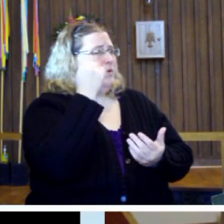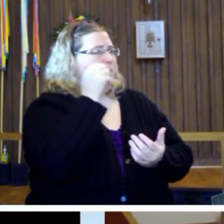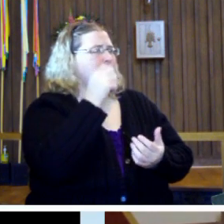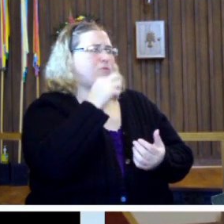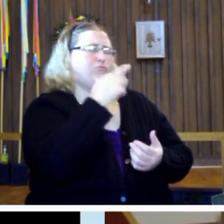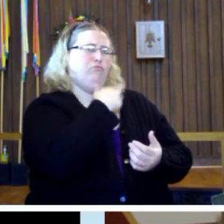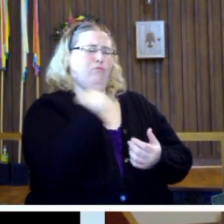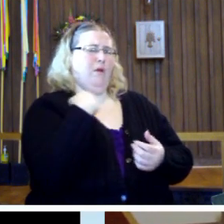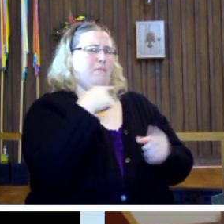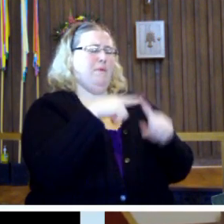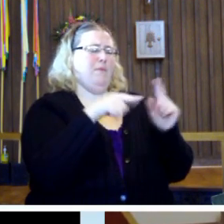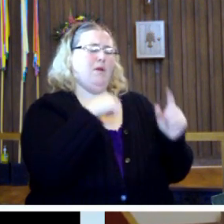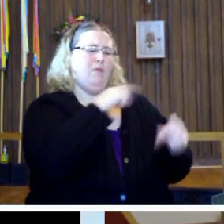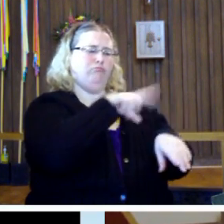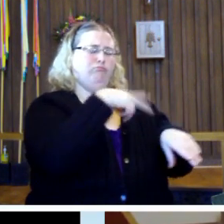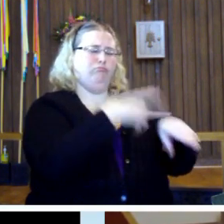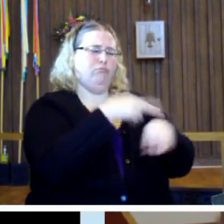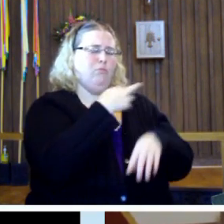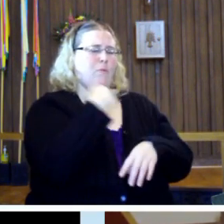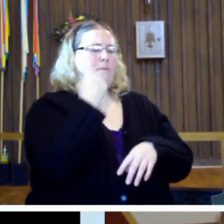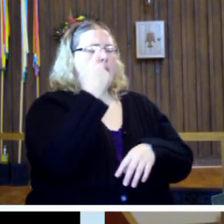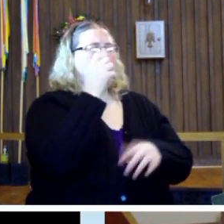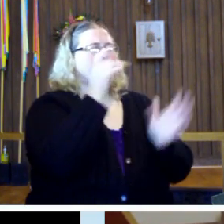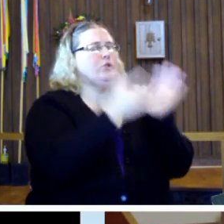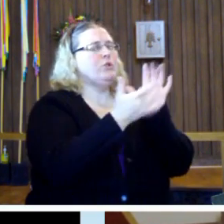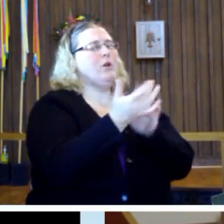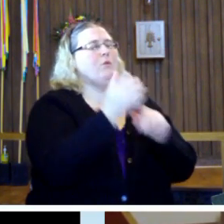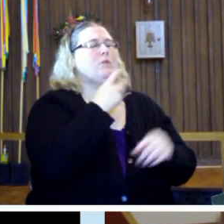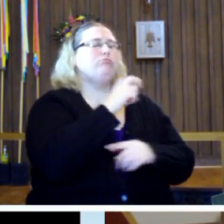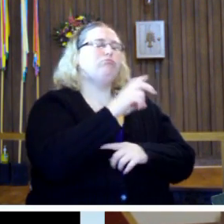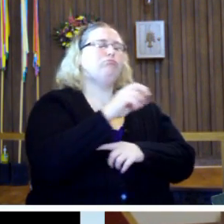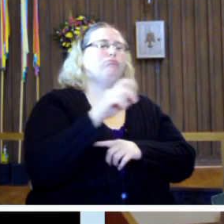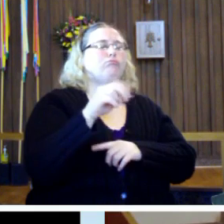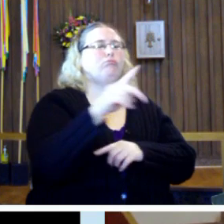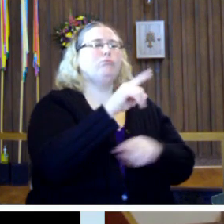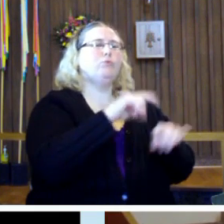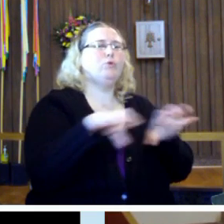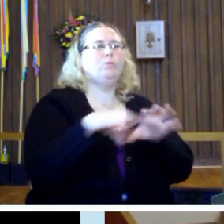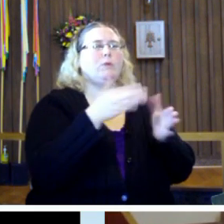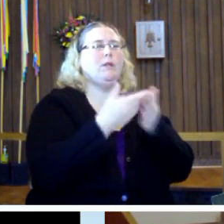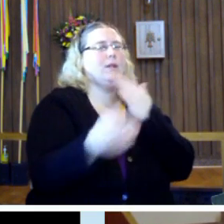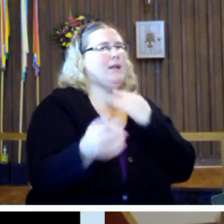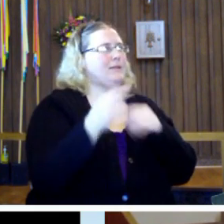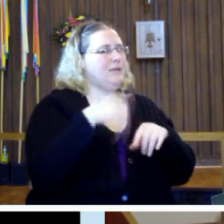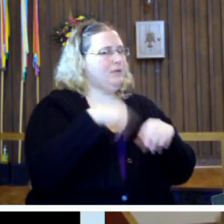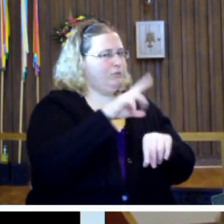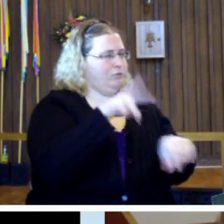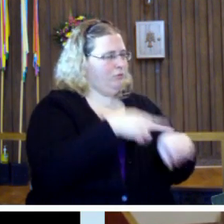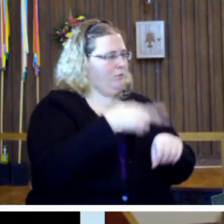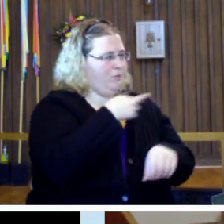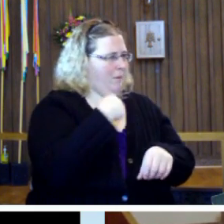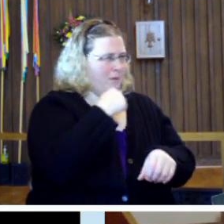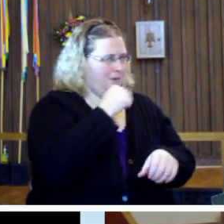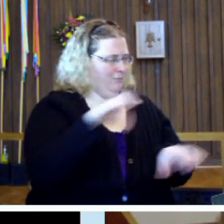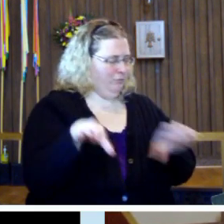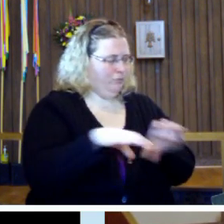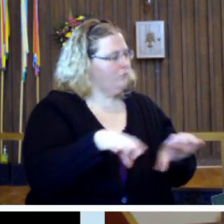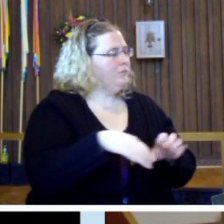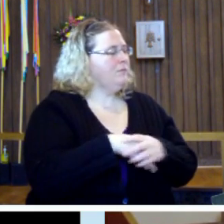rabbi, but not the typical rabbi, because Jesus was wandering around doing things that the typical rabbis weren't doing.